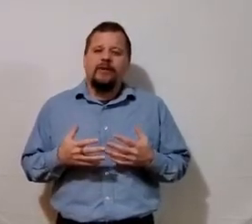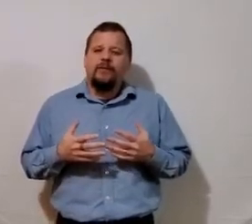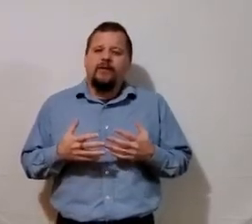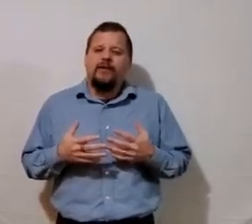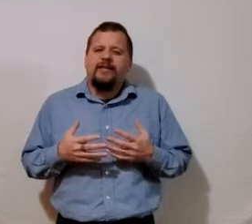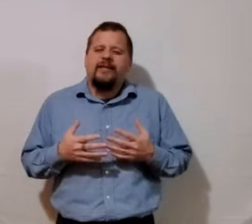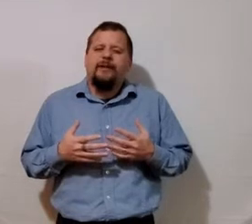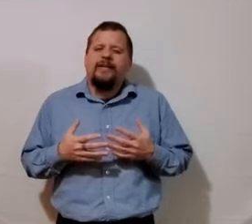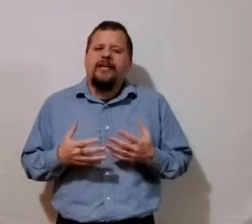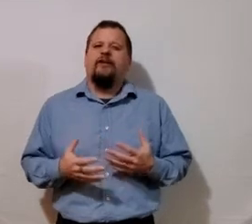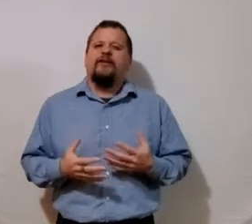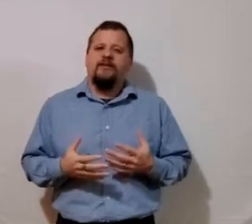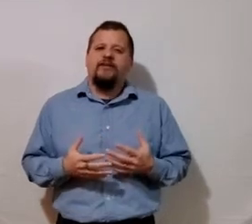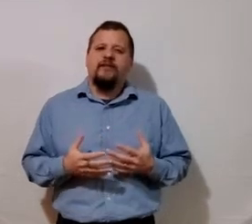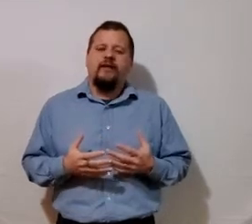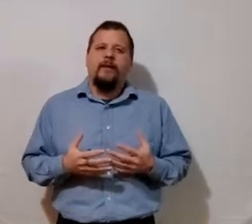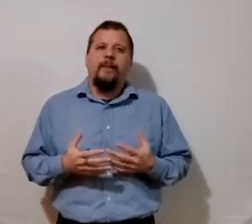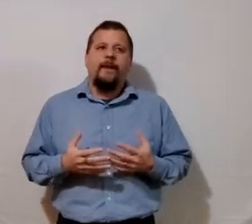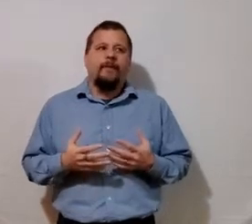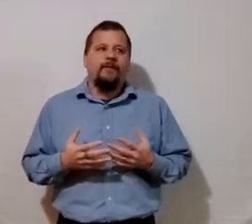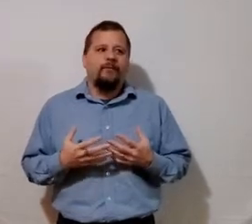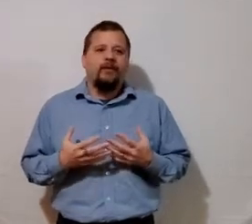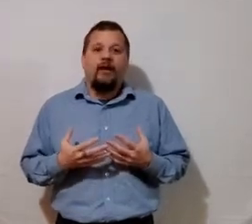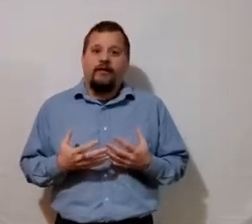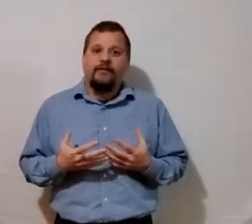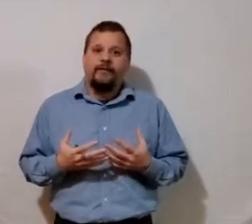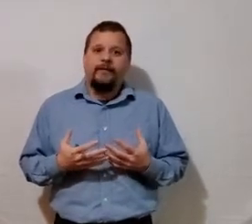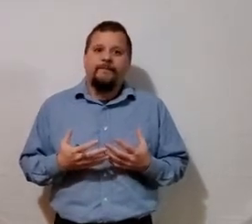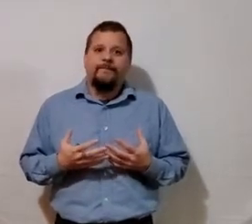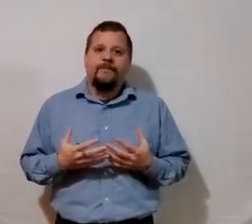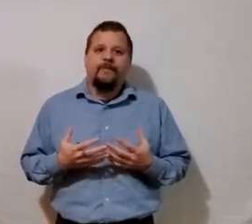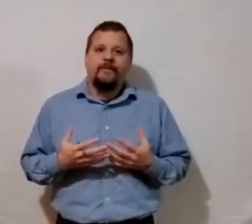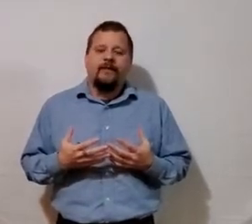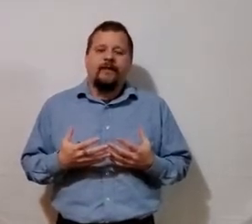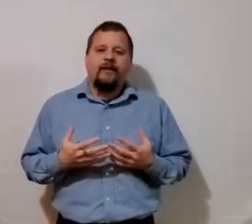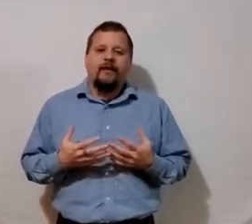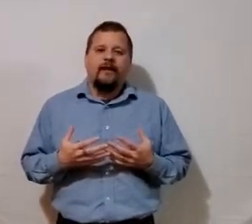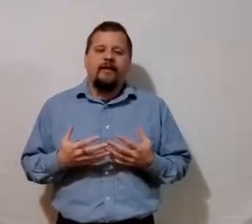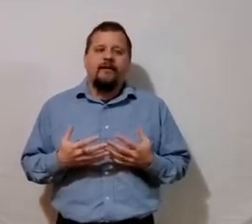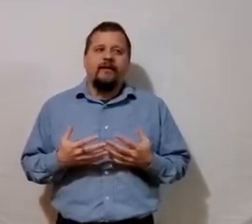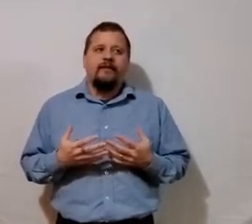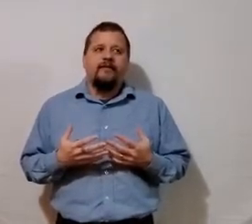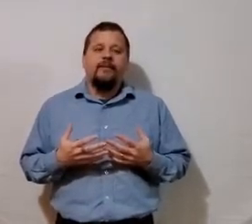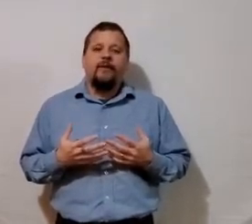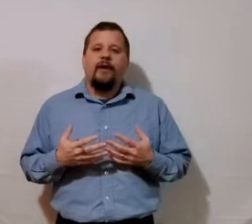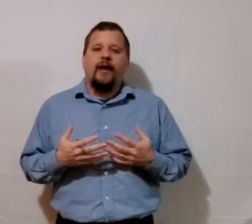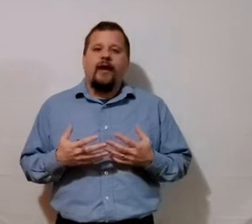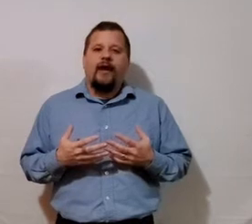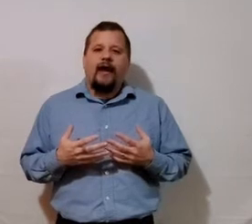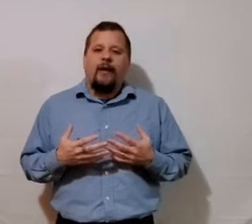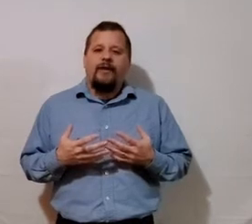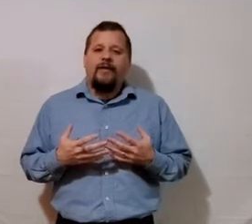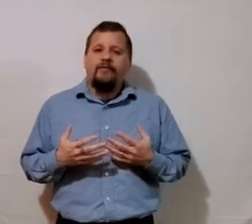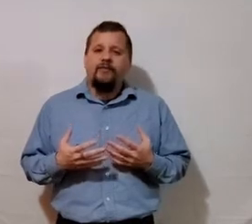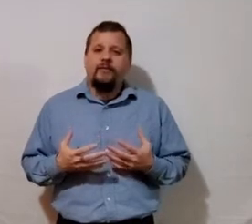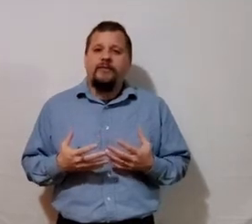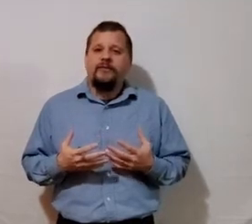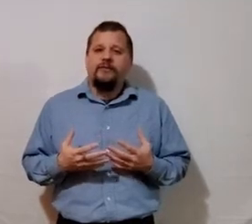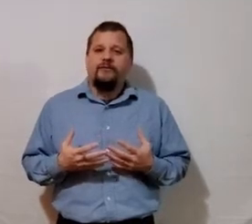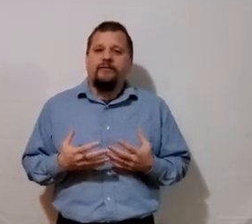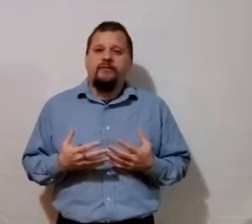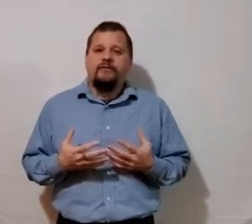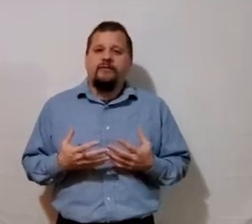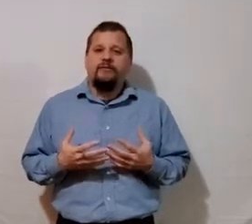what is it what would think about the characters think about the plot and think about how it